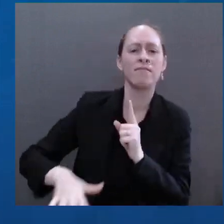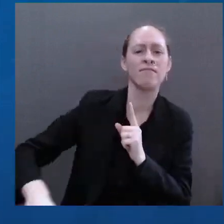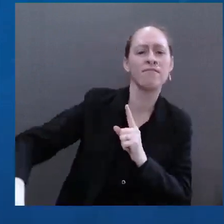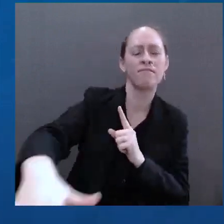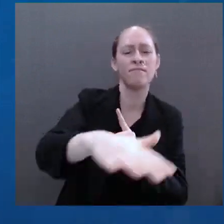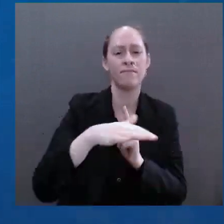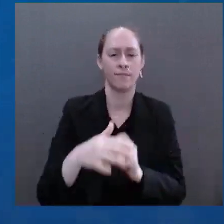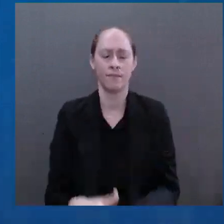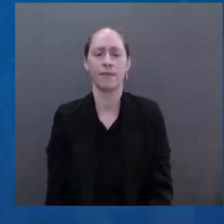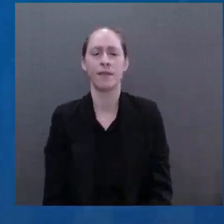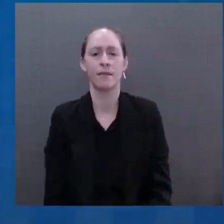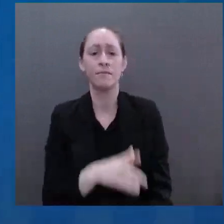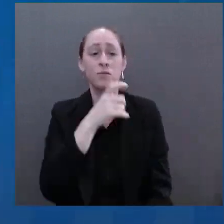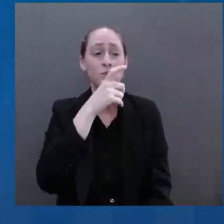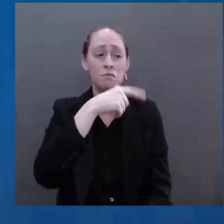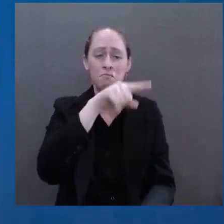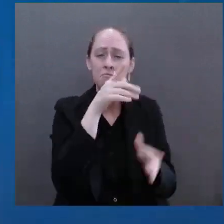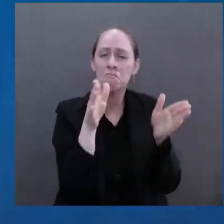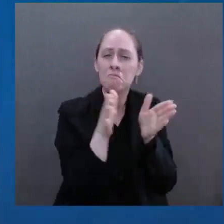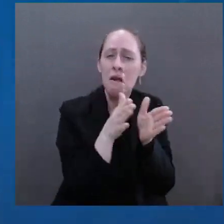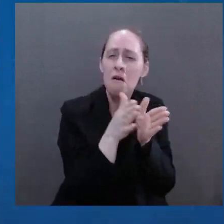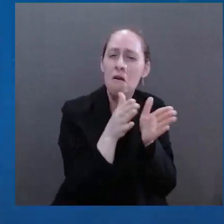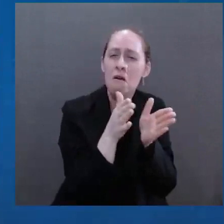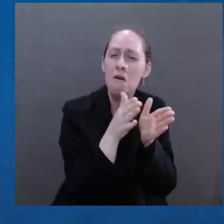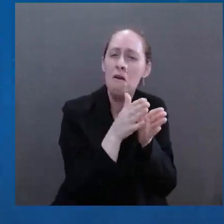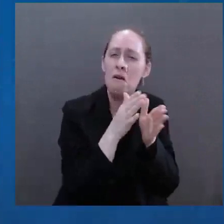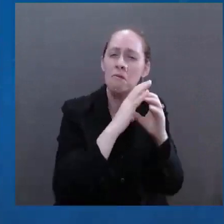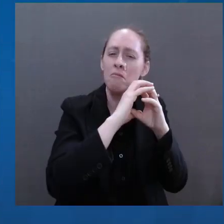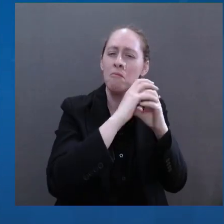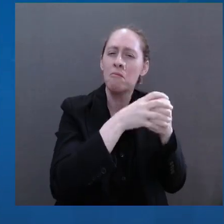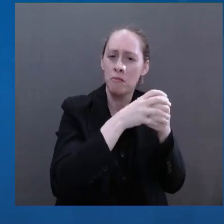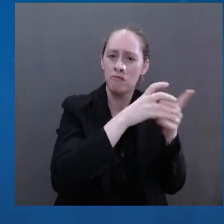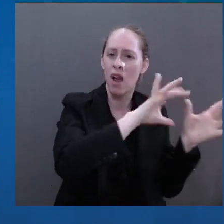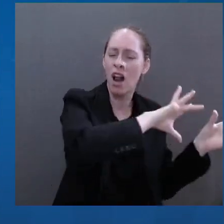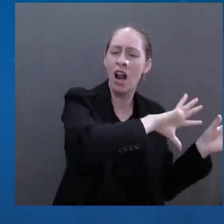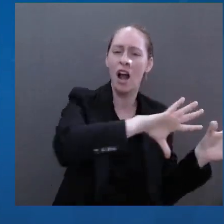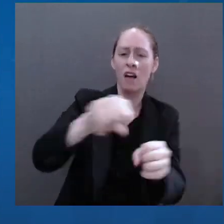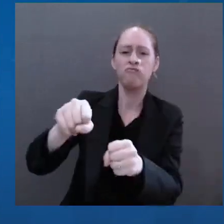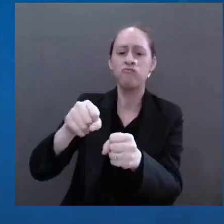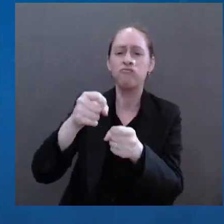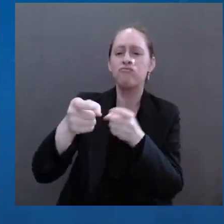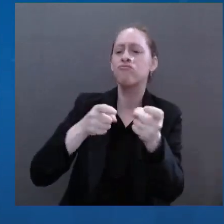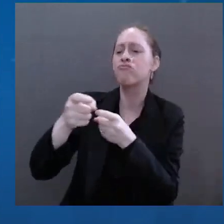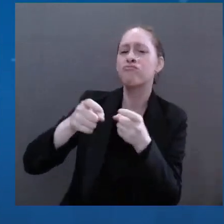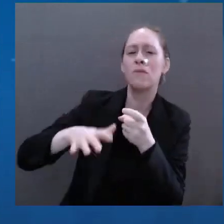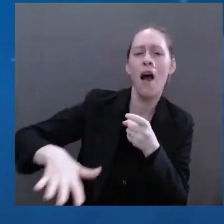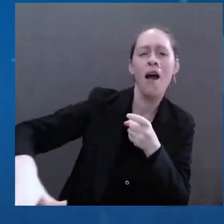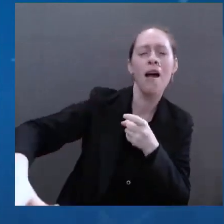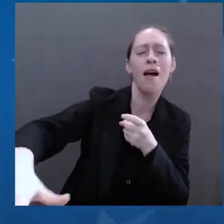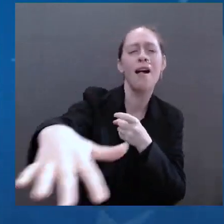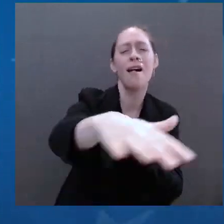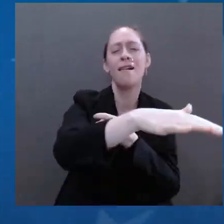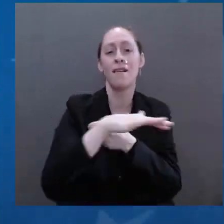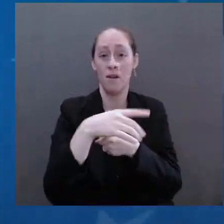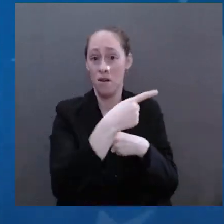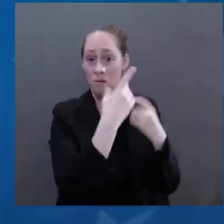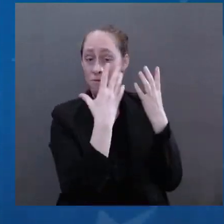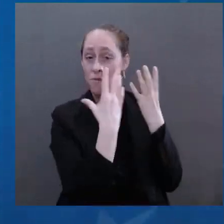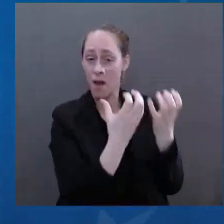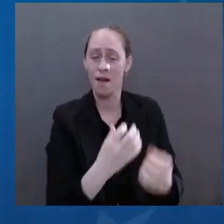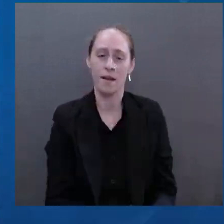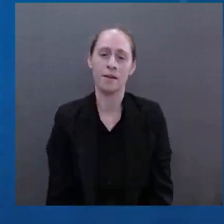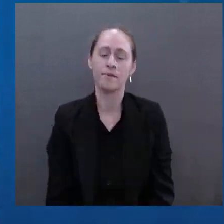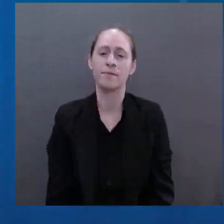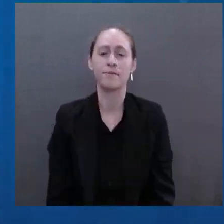message to the people of Ukraine is a message I deliver today to Ukraine's foreign minister and defense minister, who I